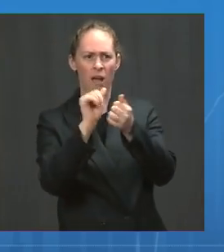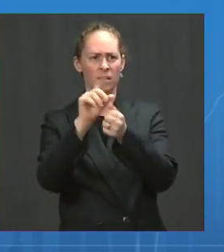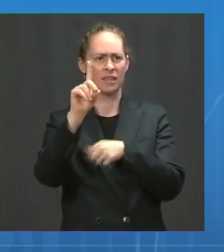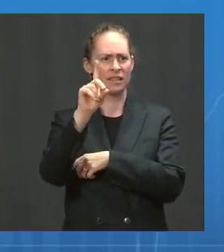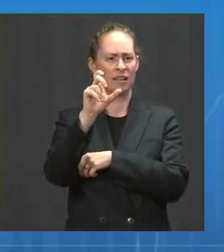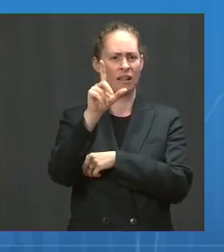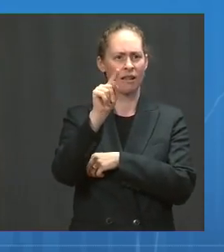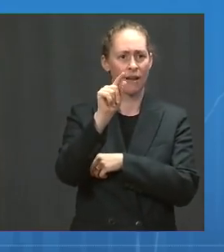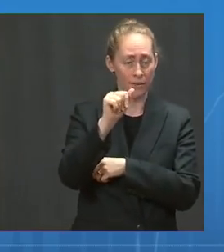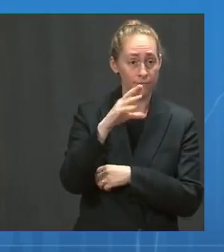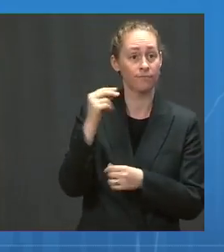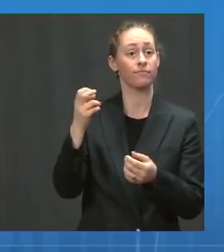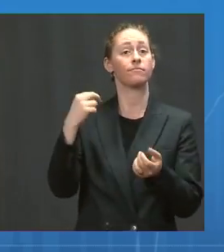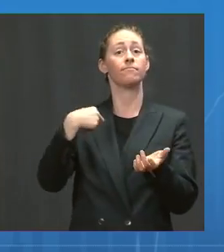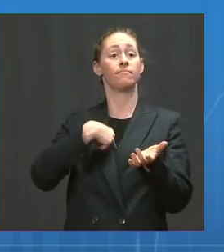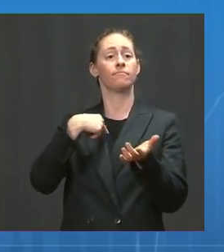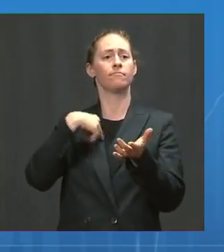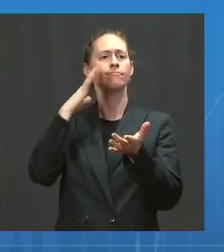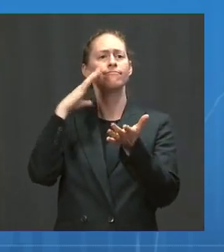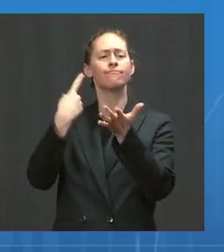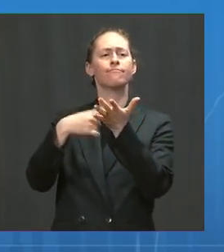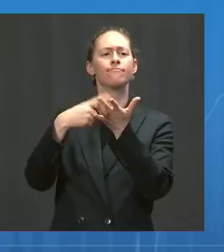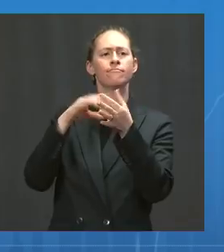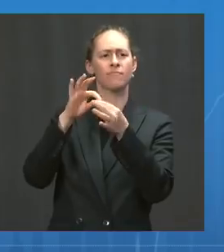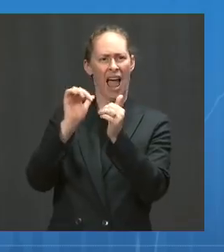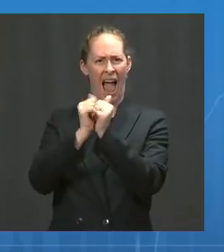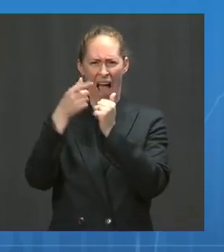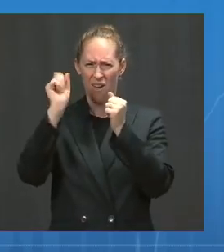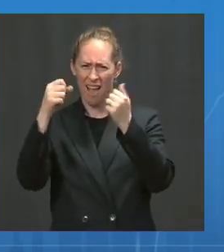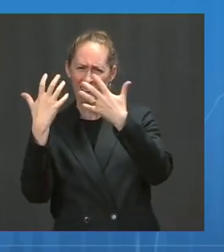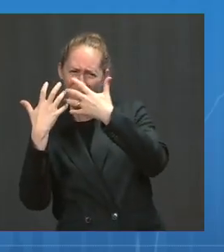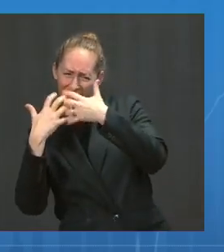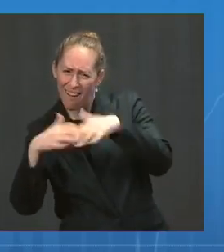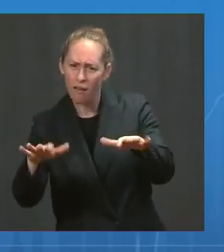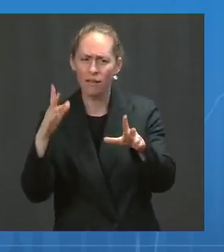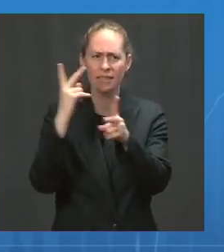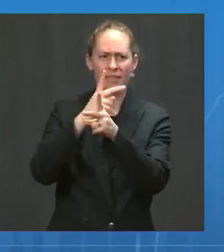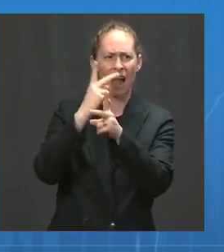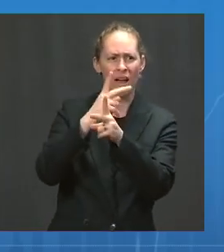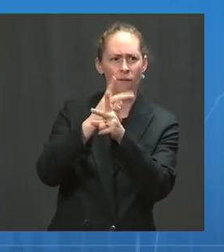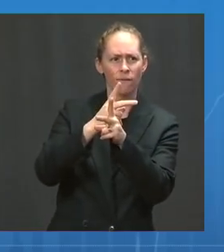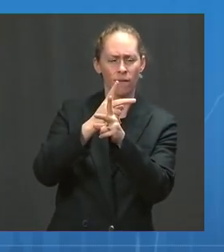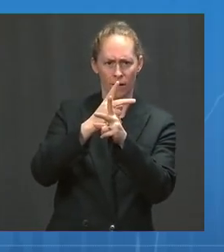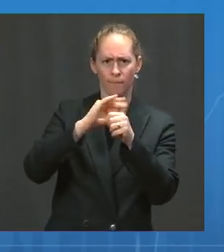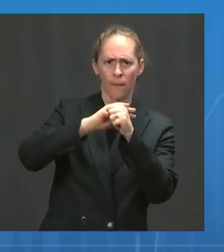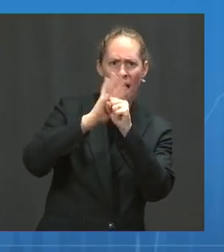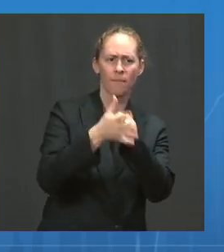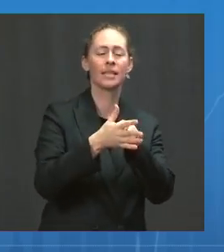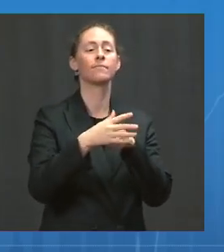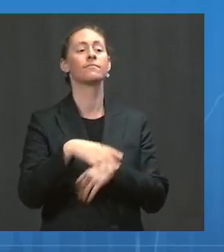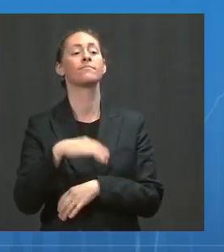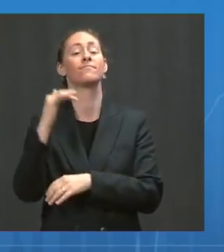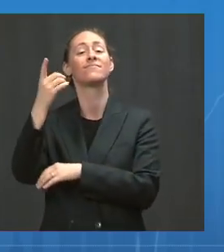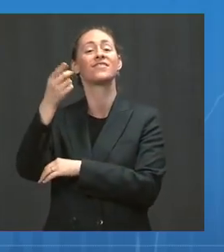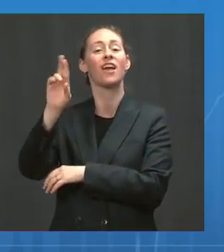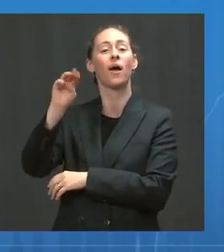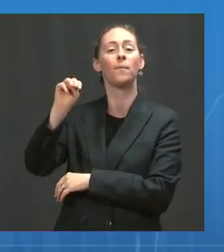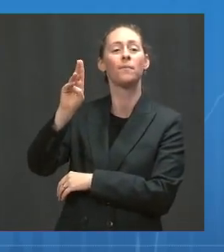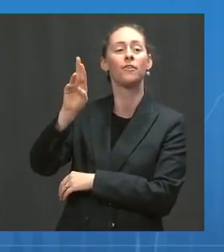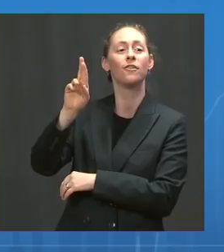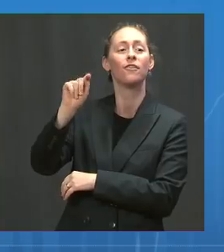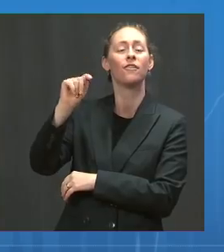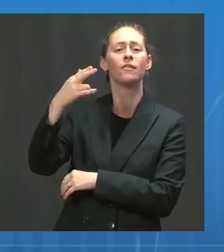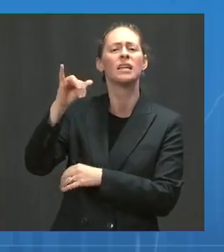on a number of fronts to manage this virus. And Dr. Murthy will discuss vaccine confidence with a focus on combating misinformation